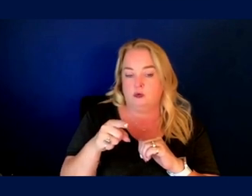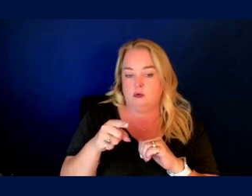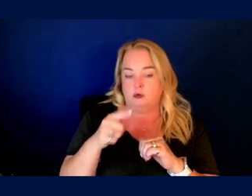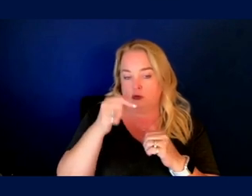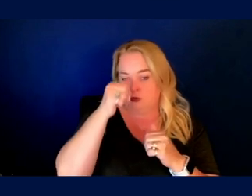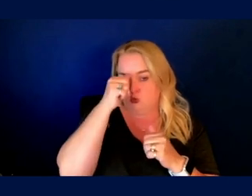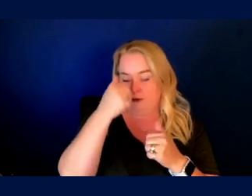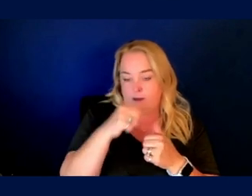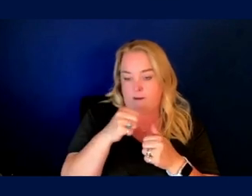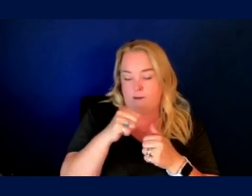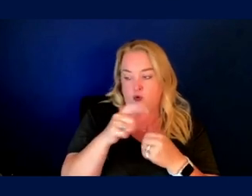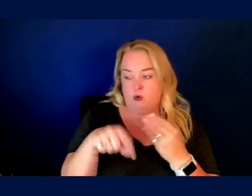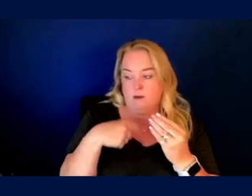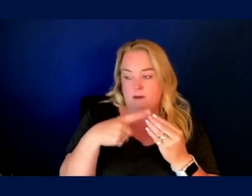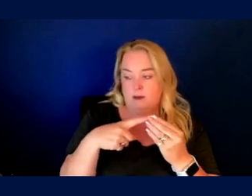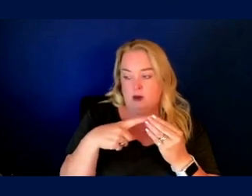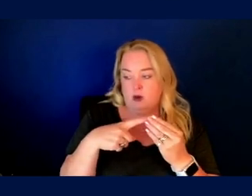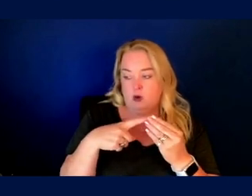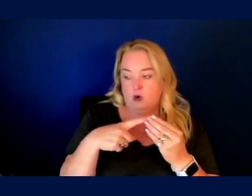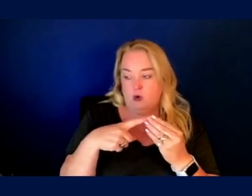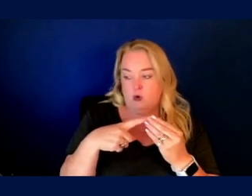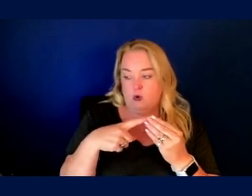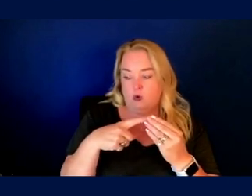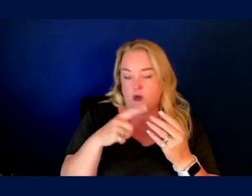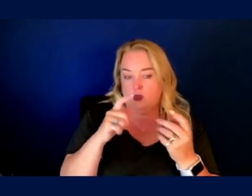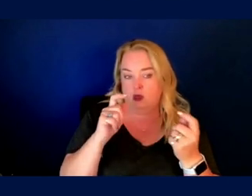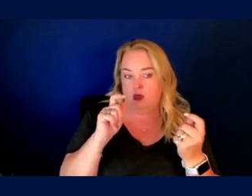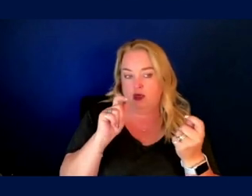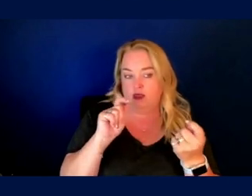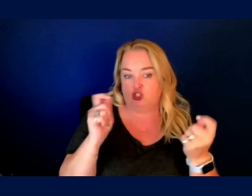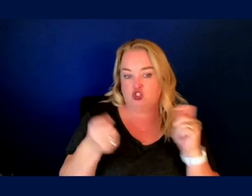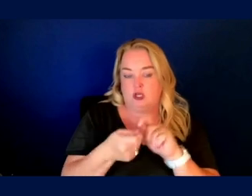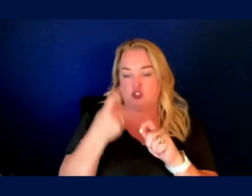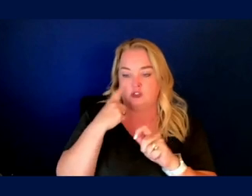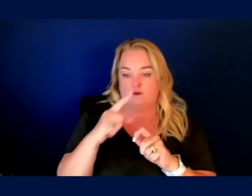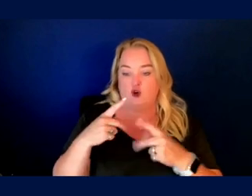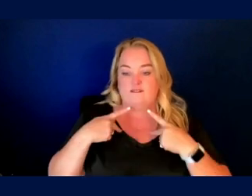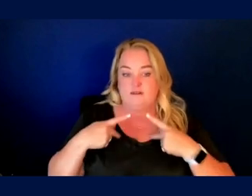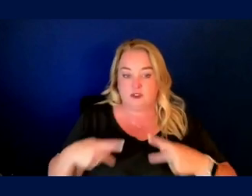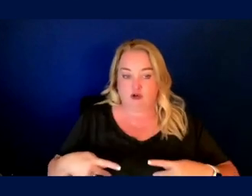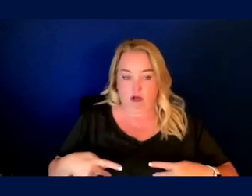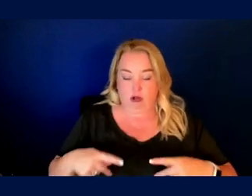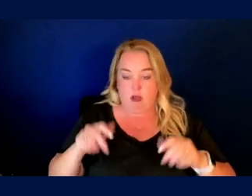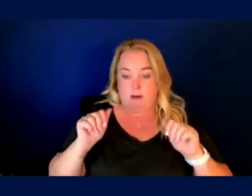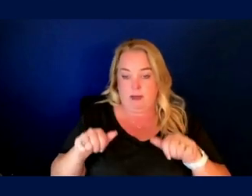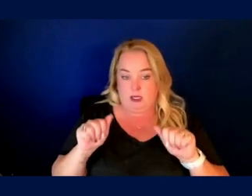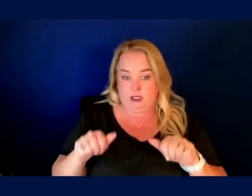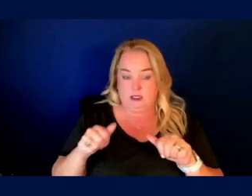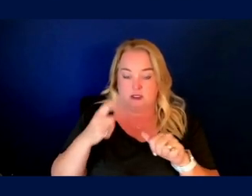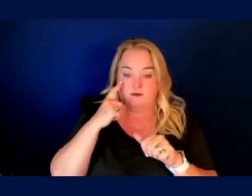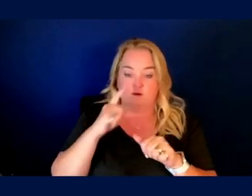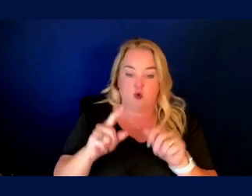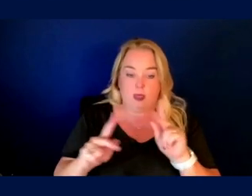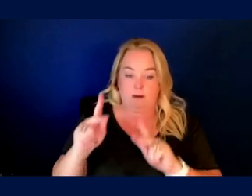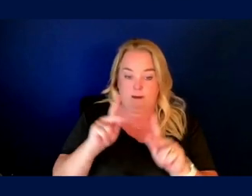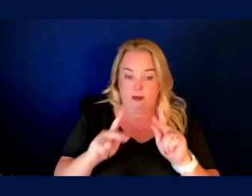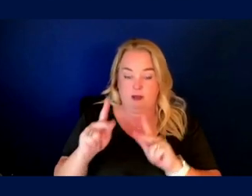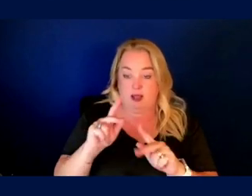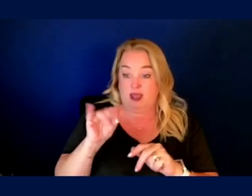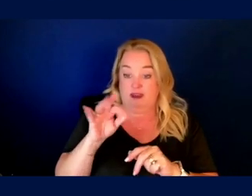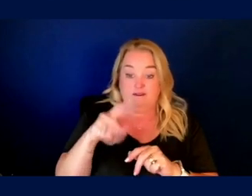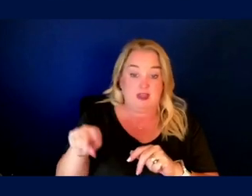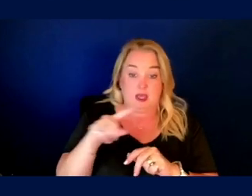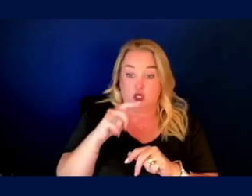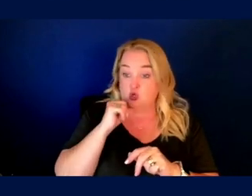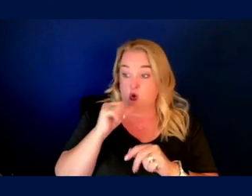the changes in physical capabilities of the crew, even if they don't start